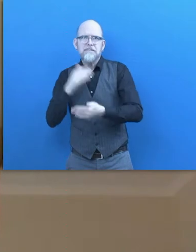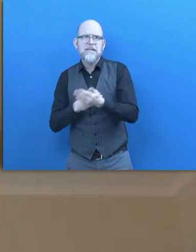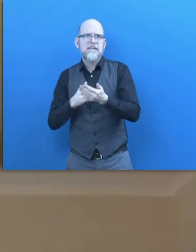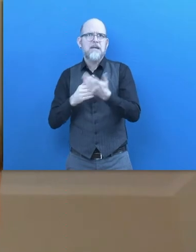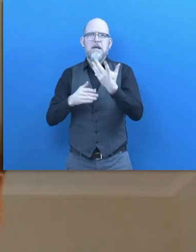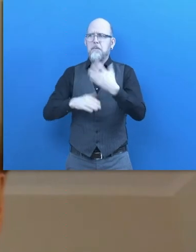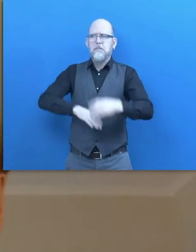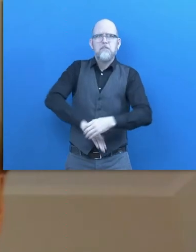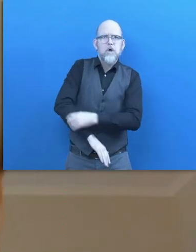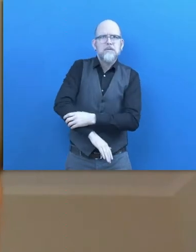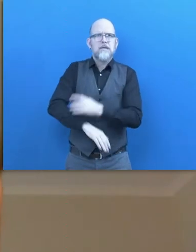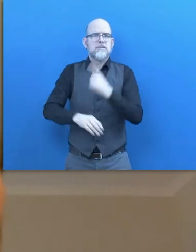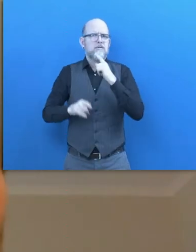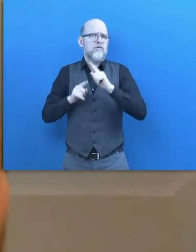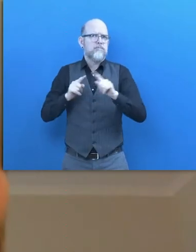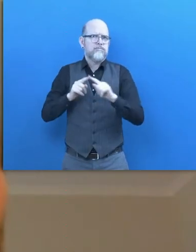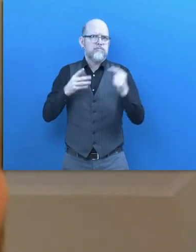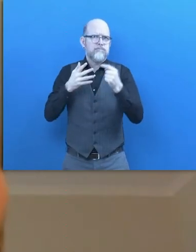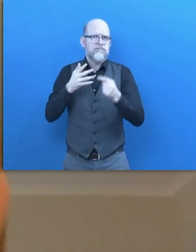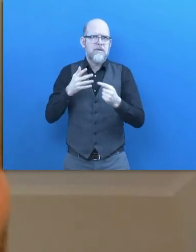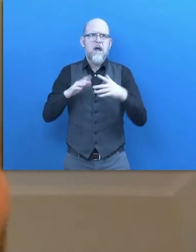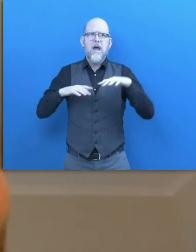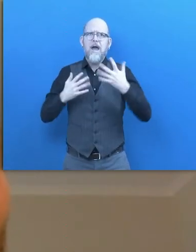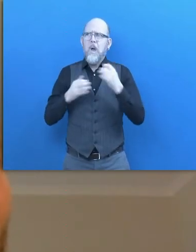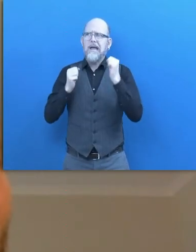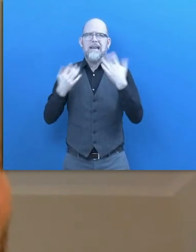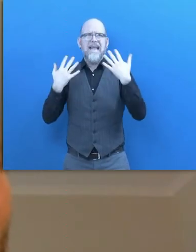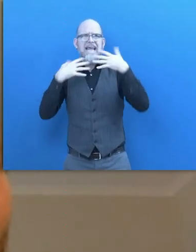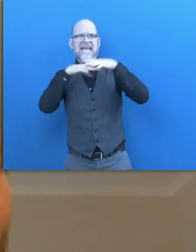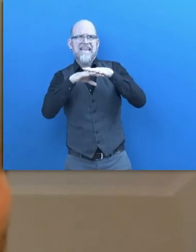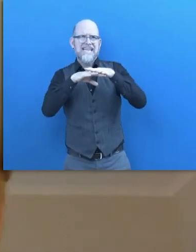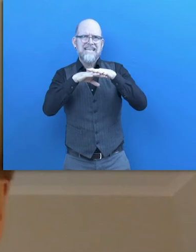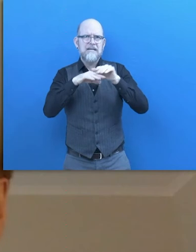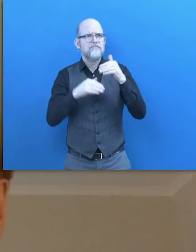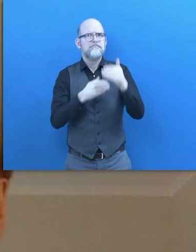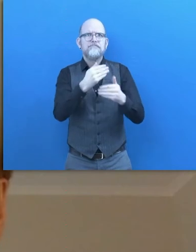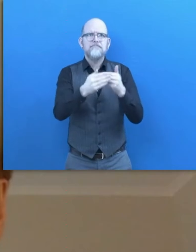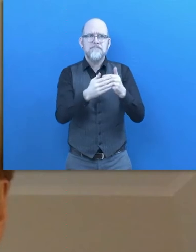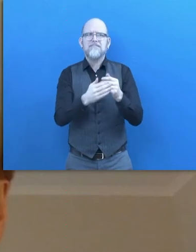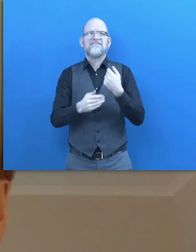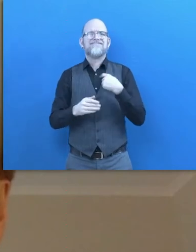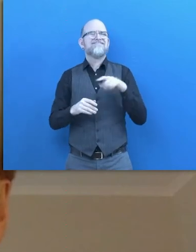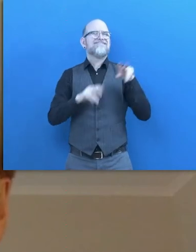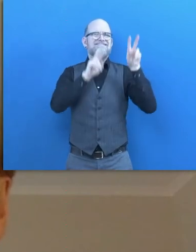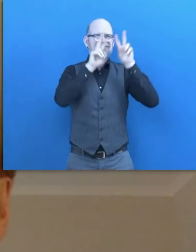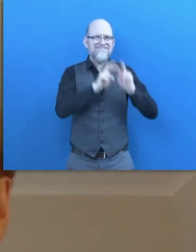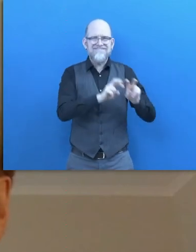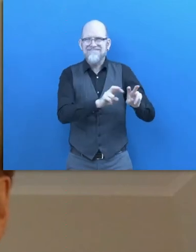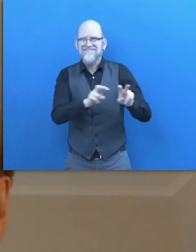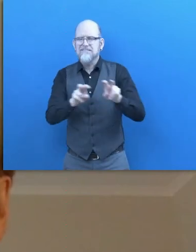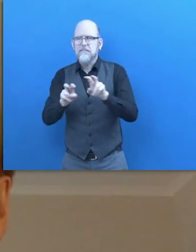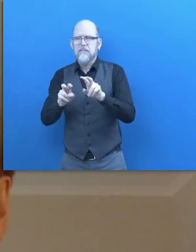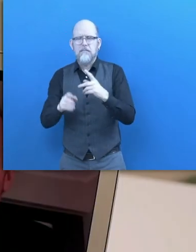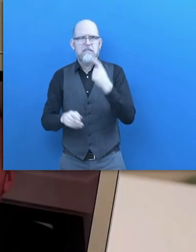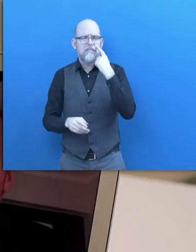prosthesis, reintegration, things like that. And to my